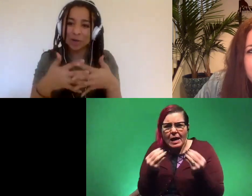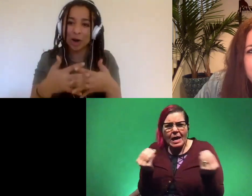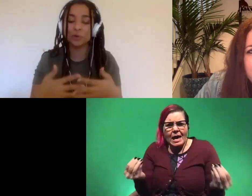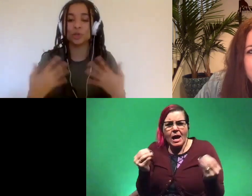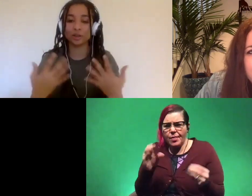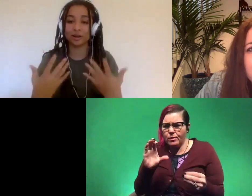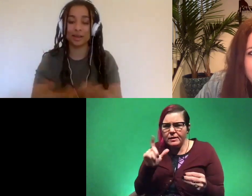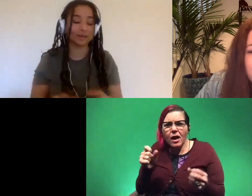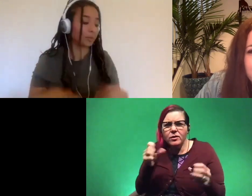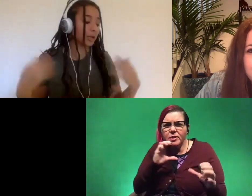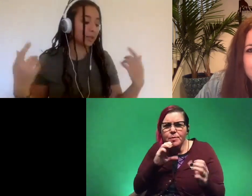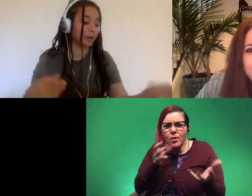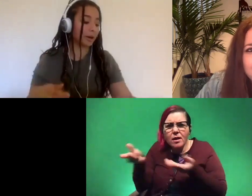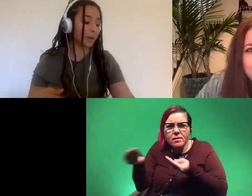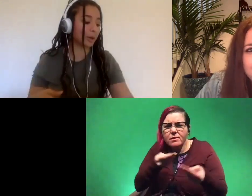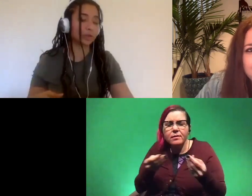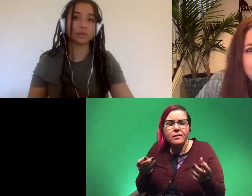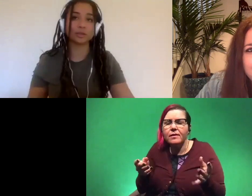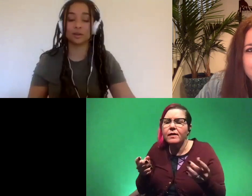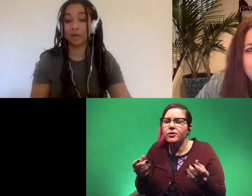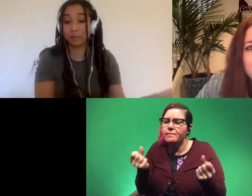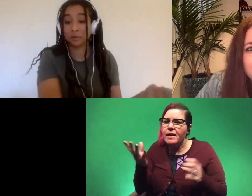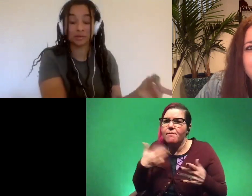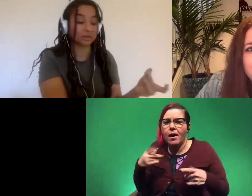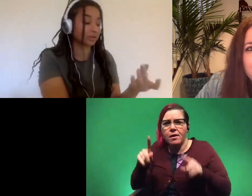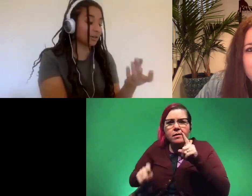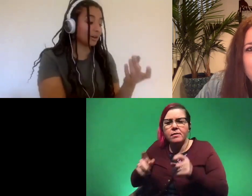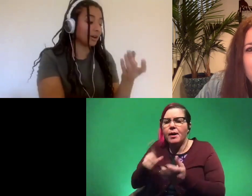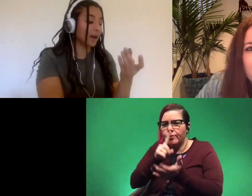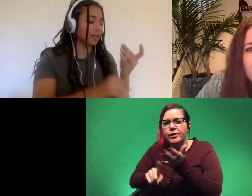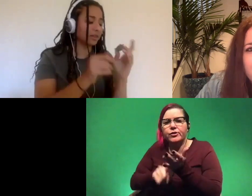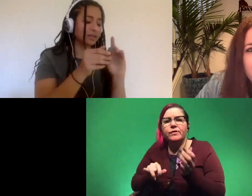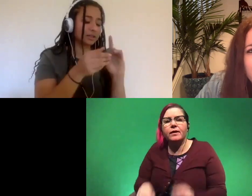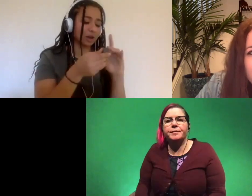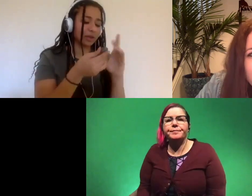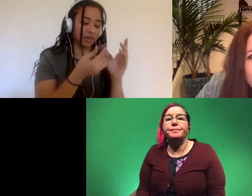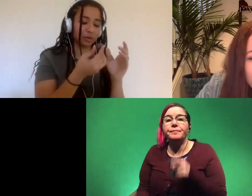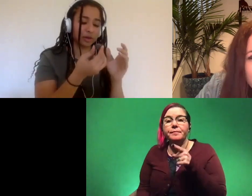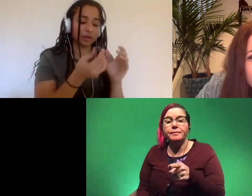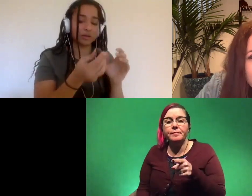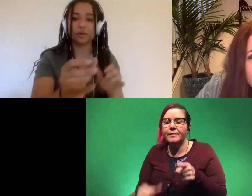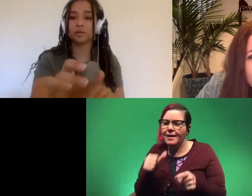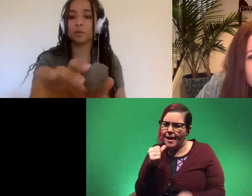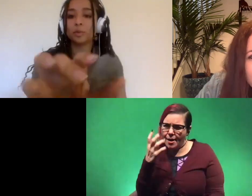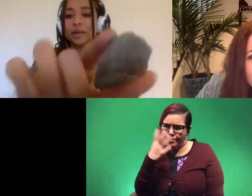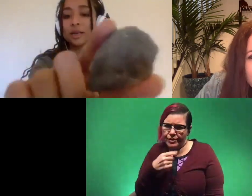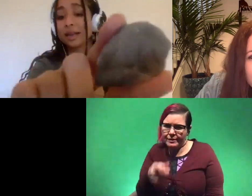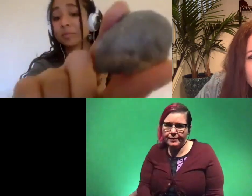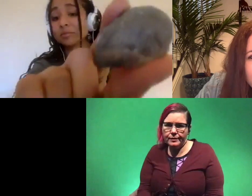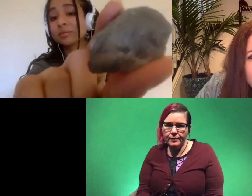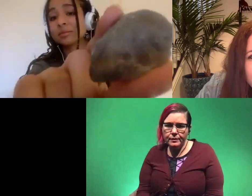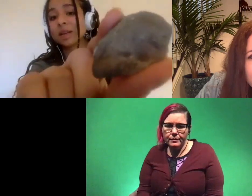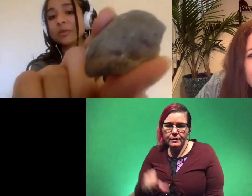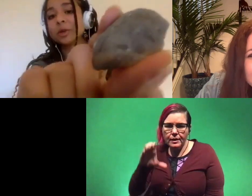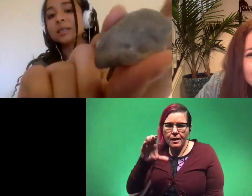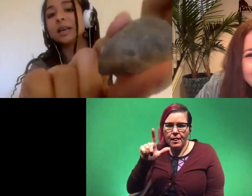cells talk to each other and that kind of brings up a lot of my questions uh in my research and then this is not the prettiest fossil but it's a clam